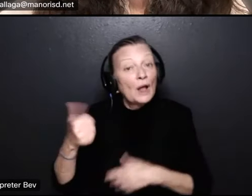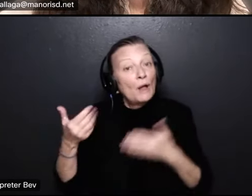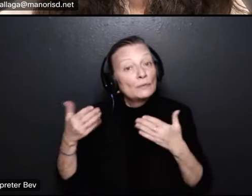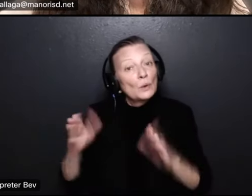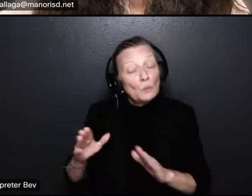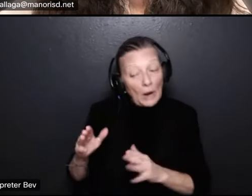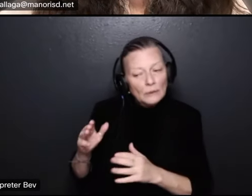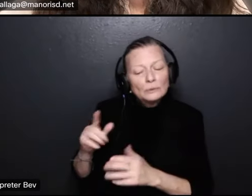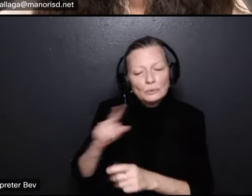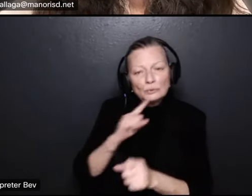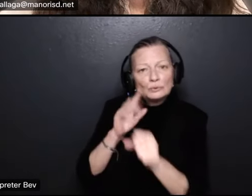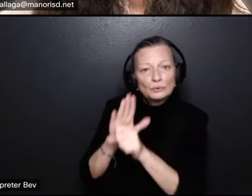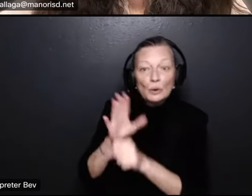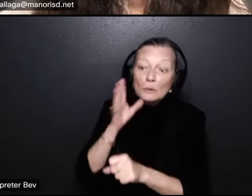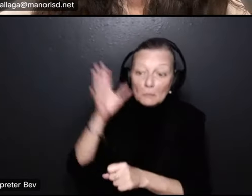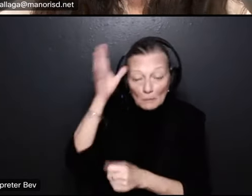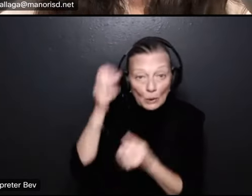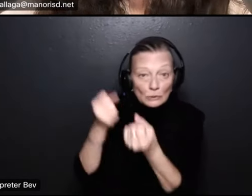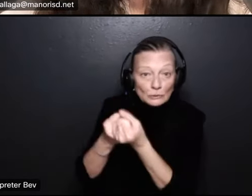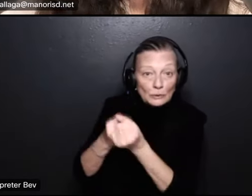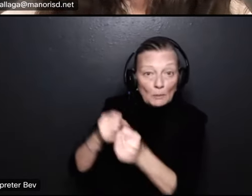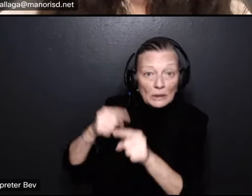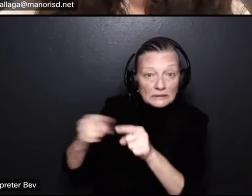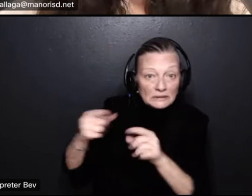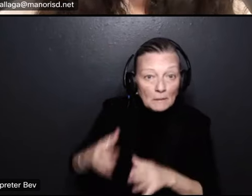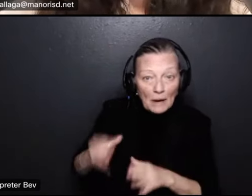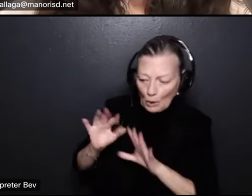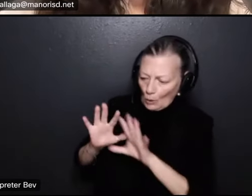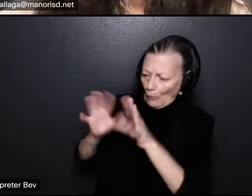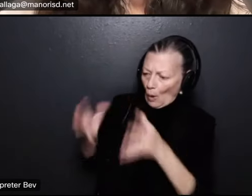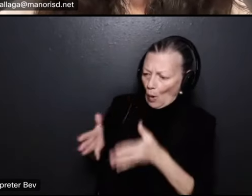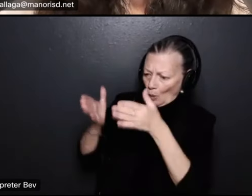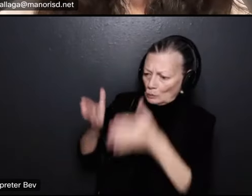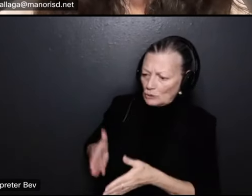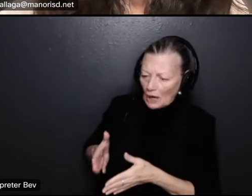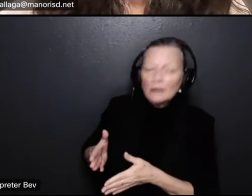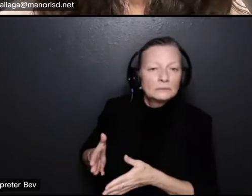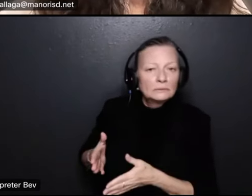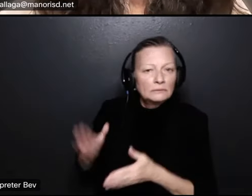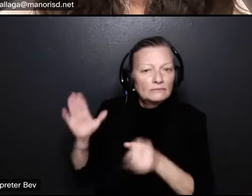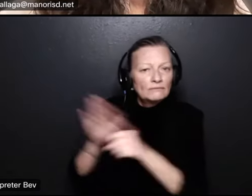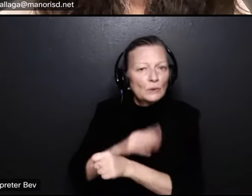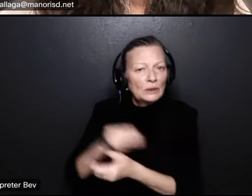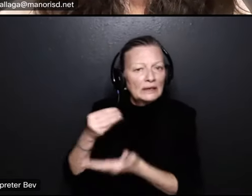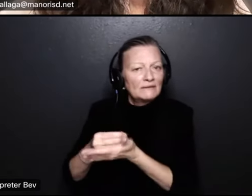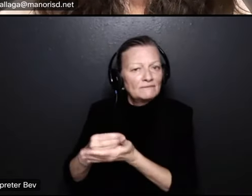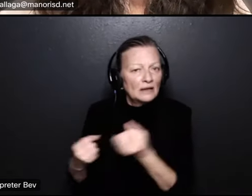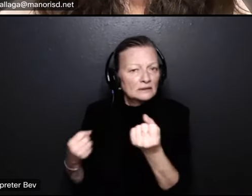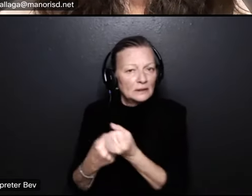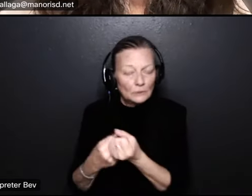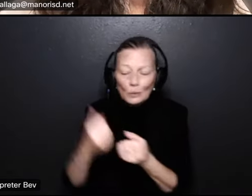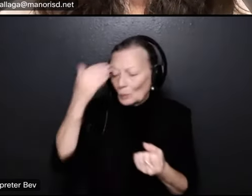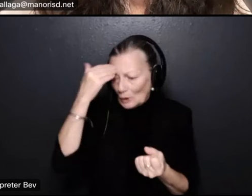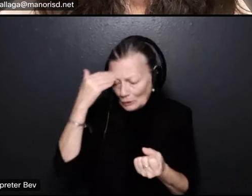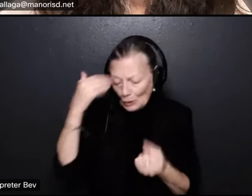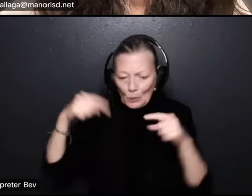our our parent support specialists and the whole child are also fully funded because we do know that there are some needs within this